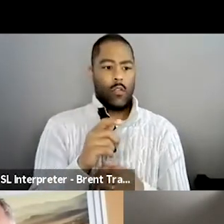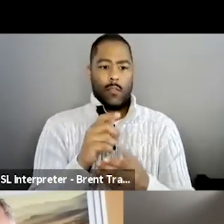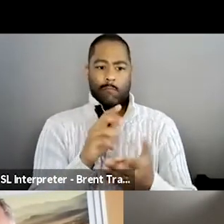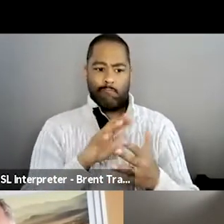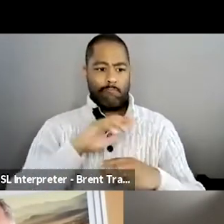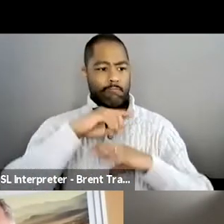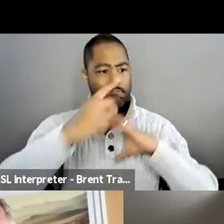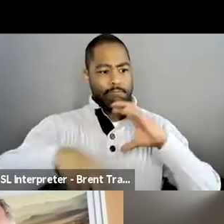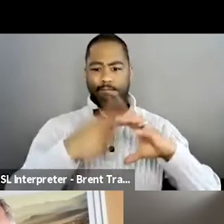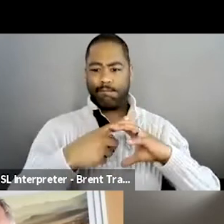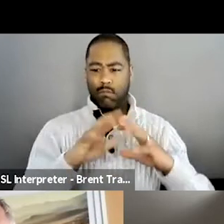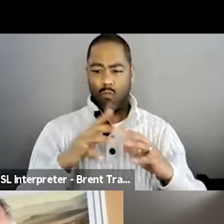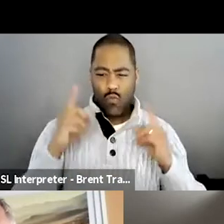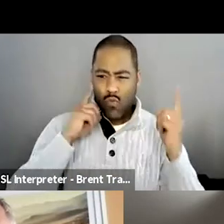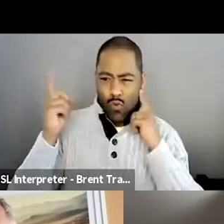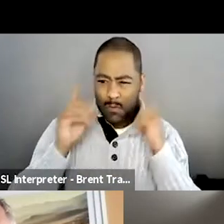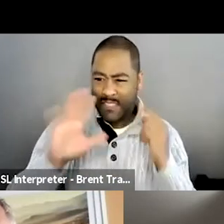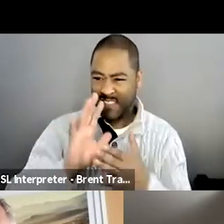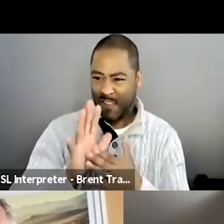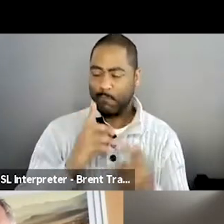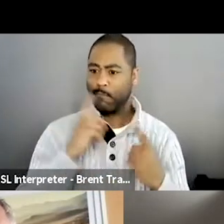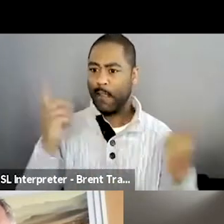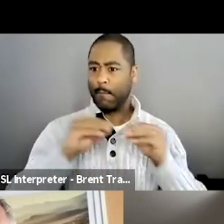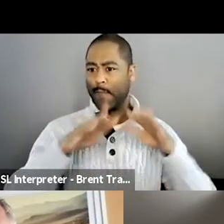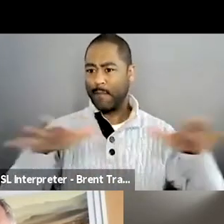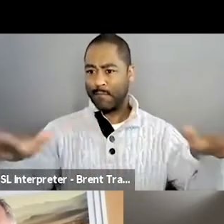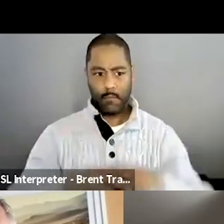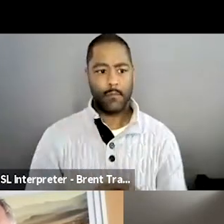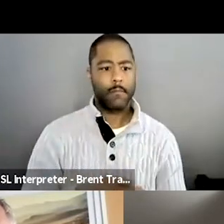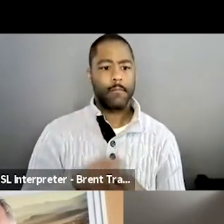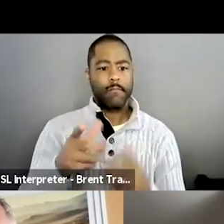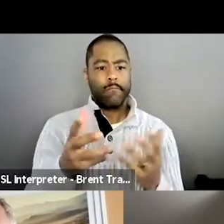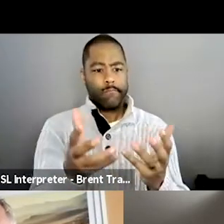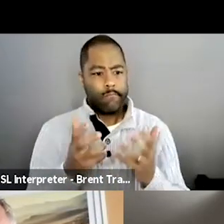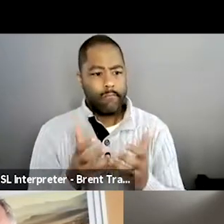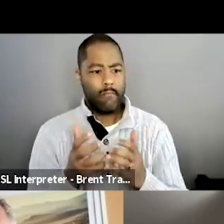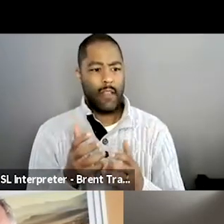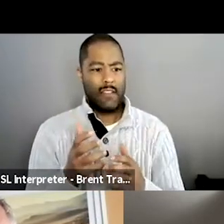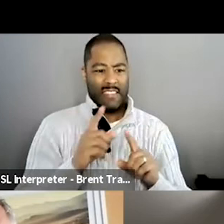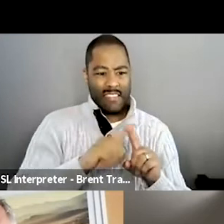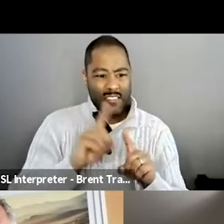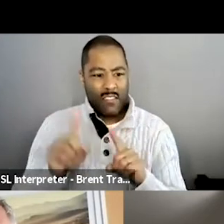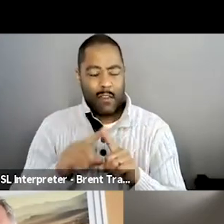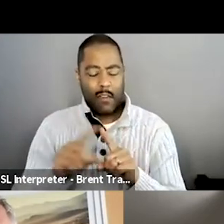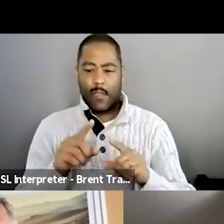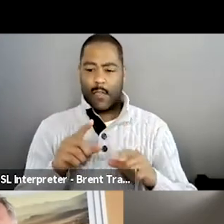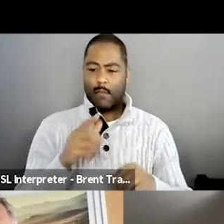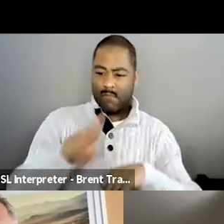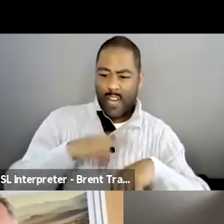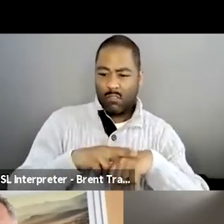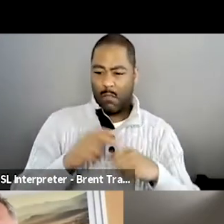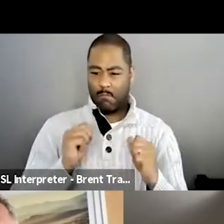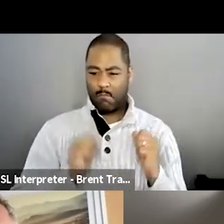champions for being authentically touching, due largely to subtle direction and naturalistic performances. His